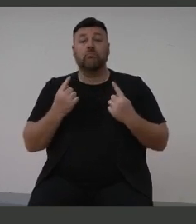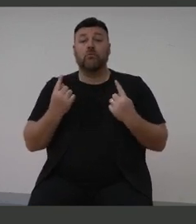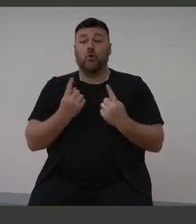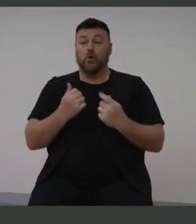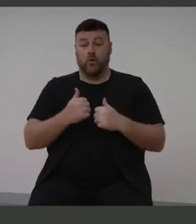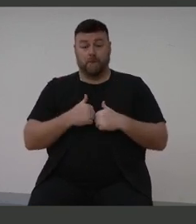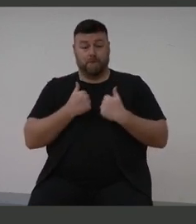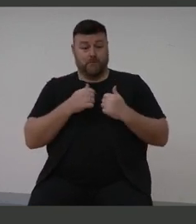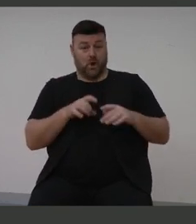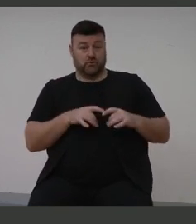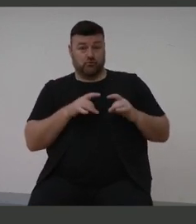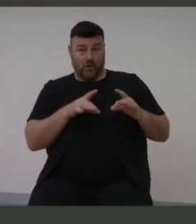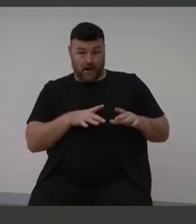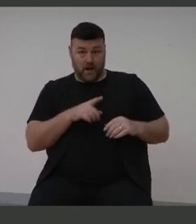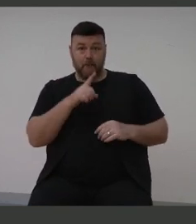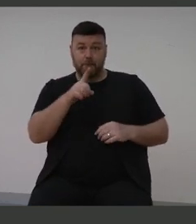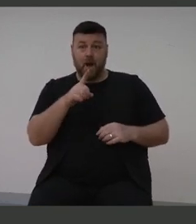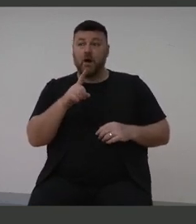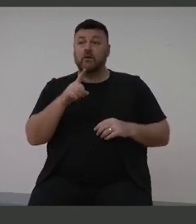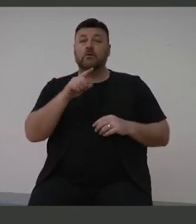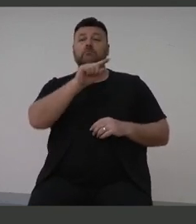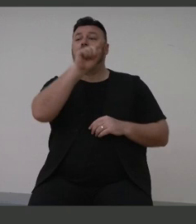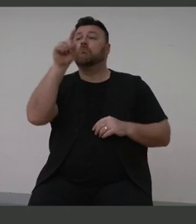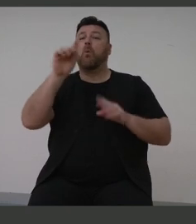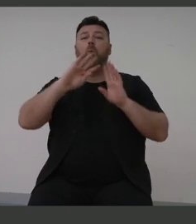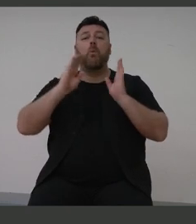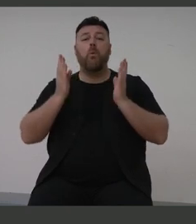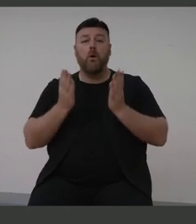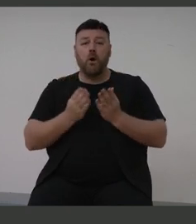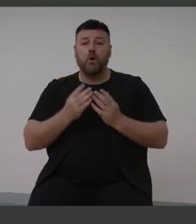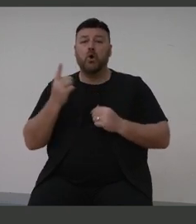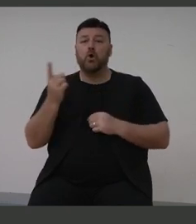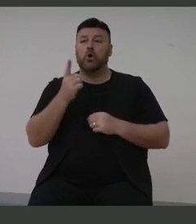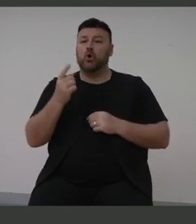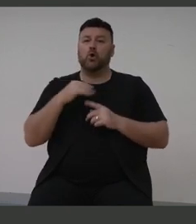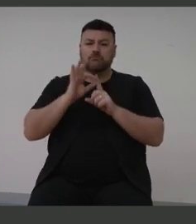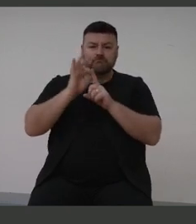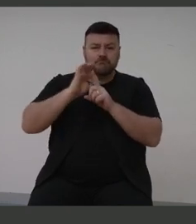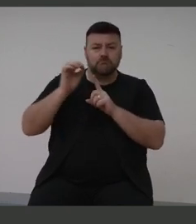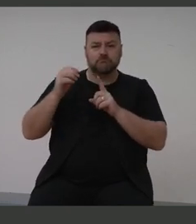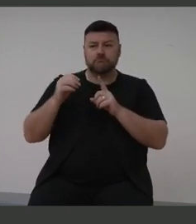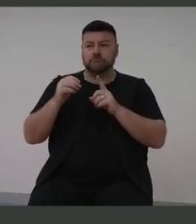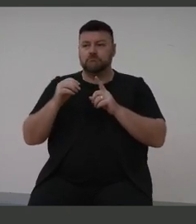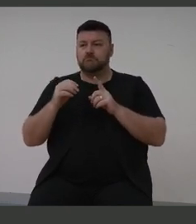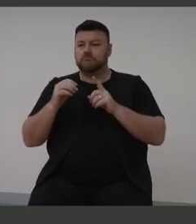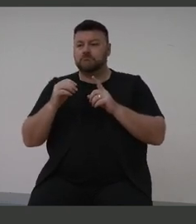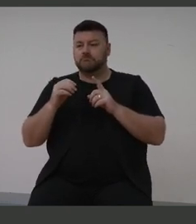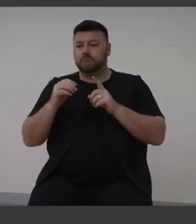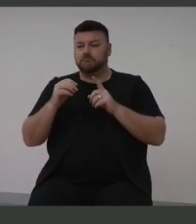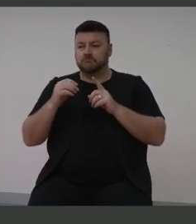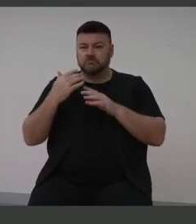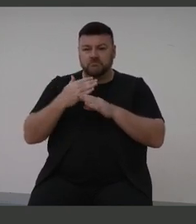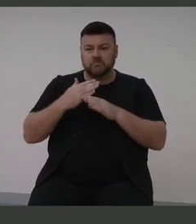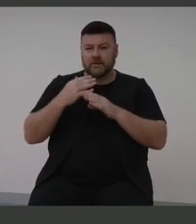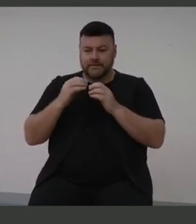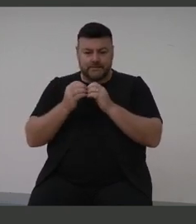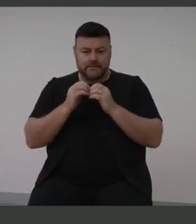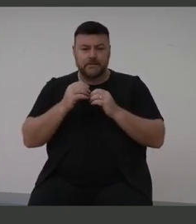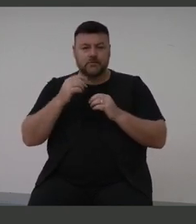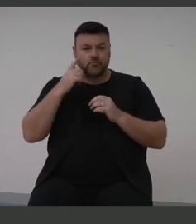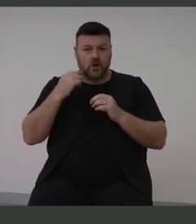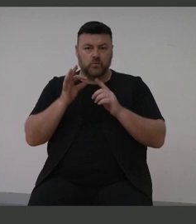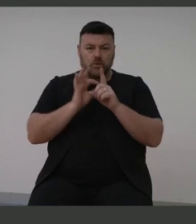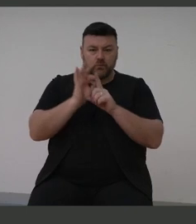country, Australia, but around the world, who are trying to develop coherent,